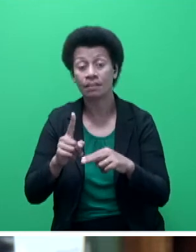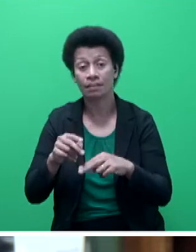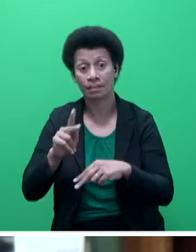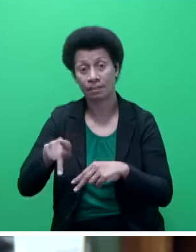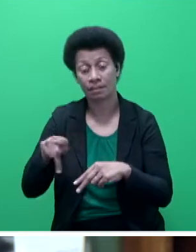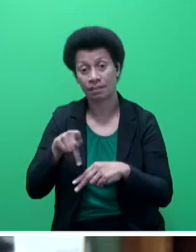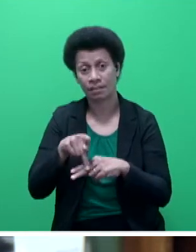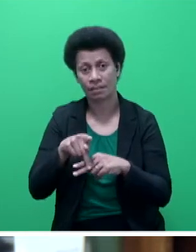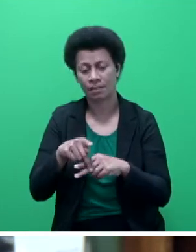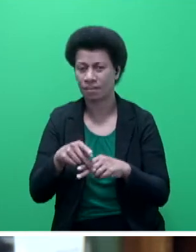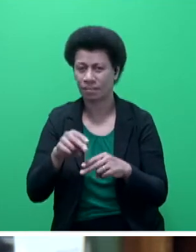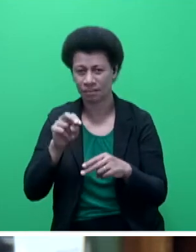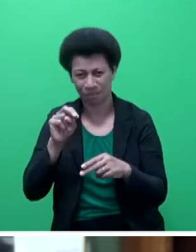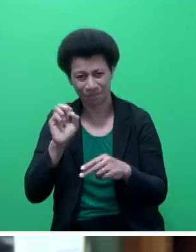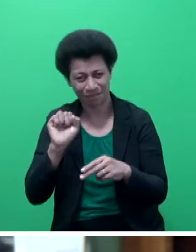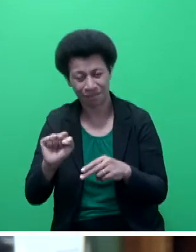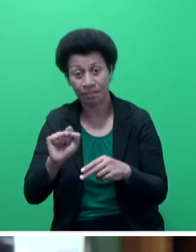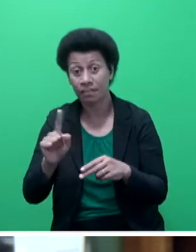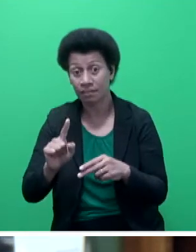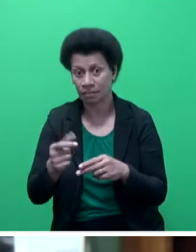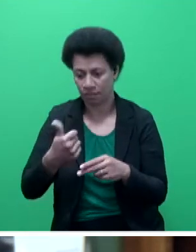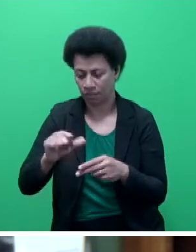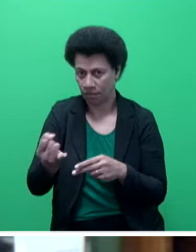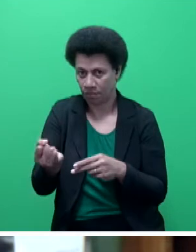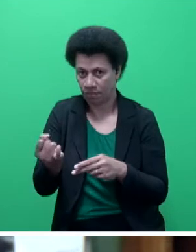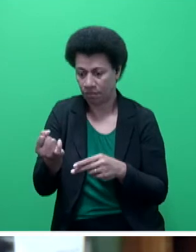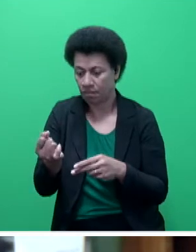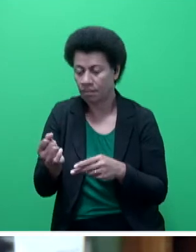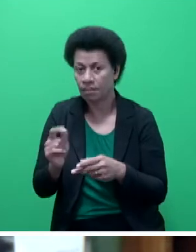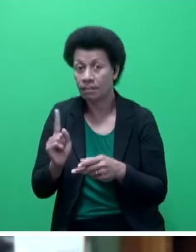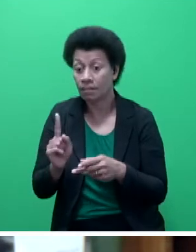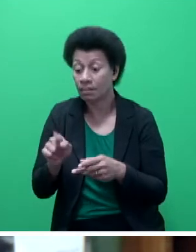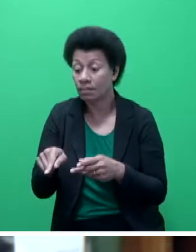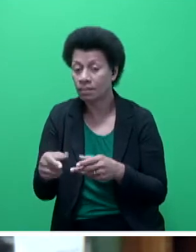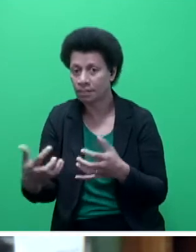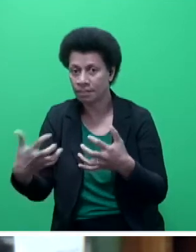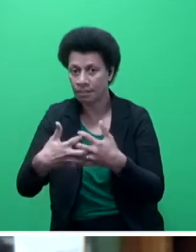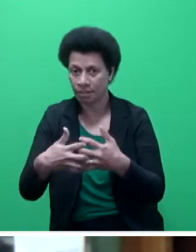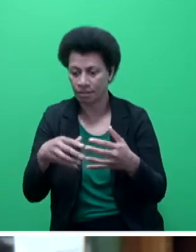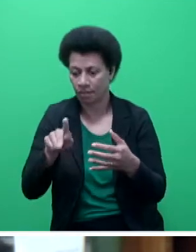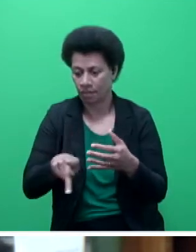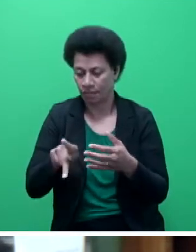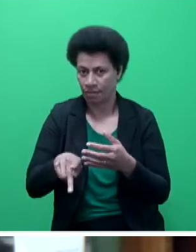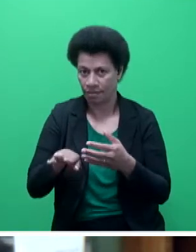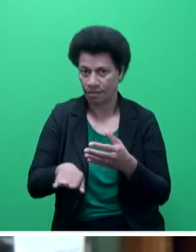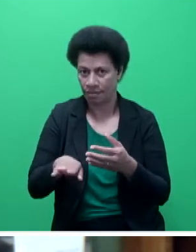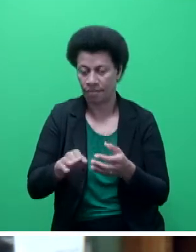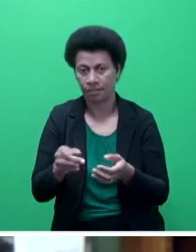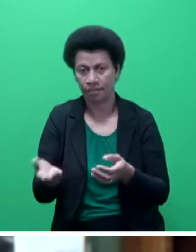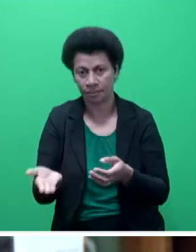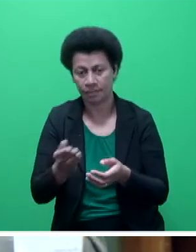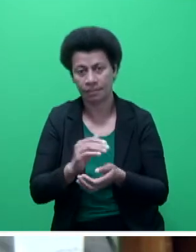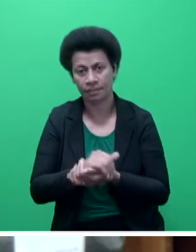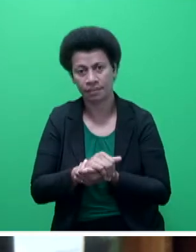using income aggregates to measure poverty. There is consensus that consumption measures gives a much more reliable